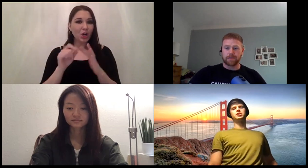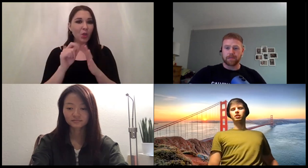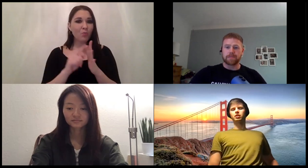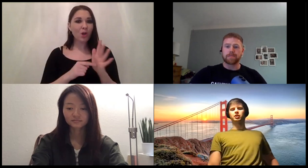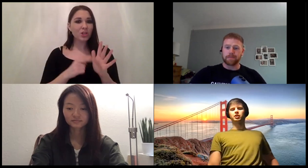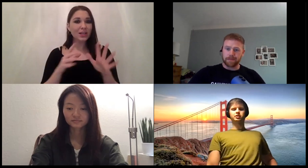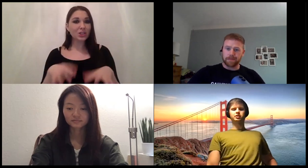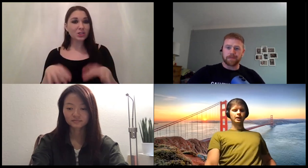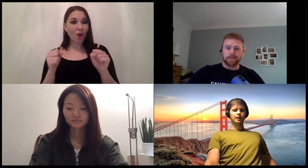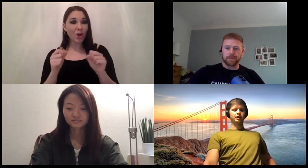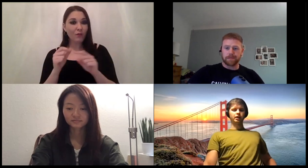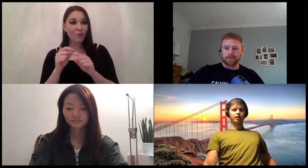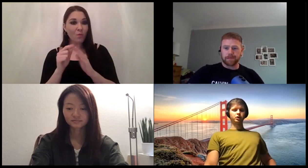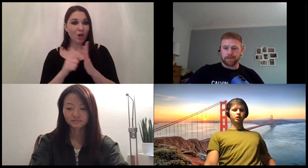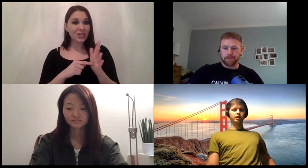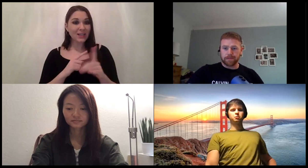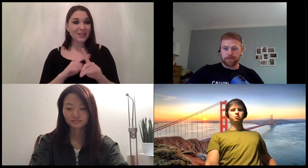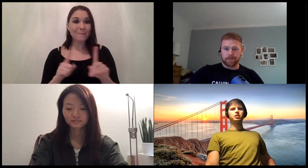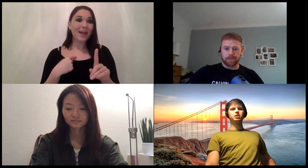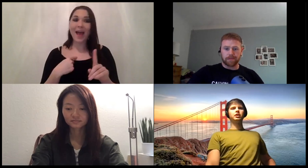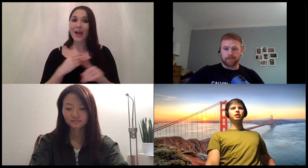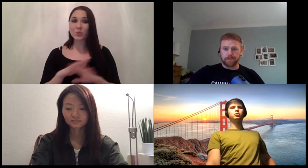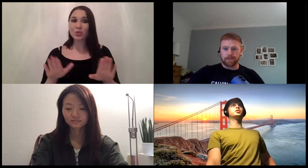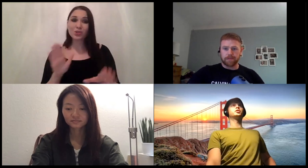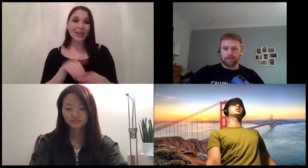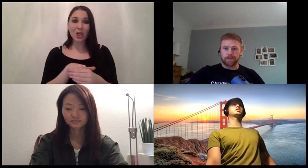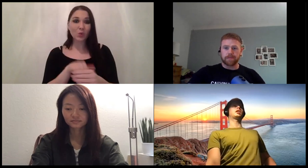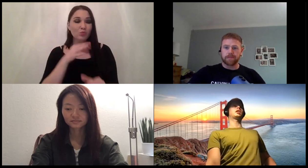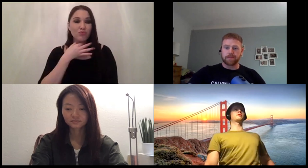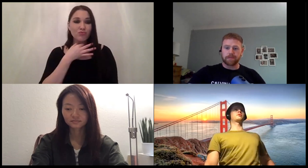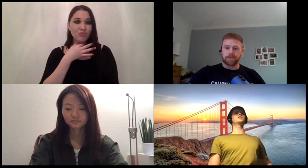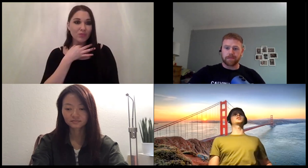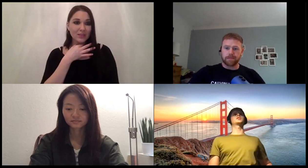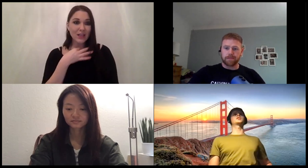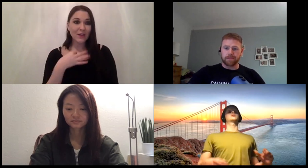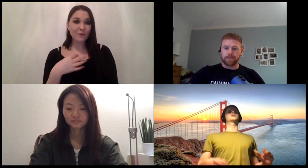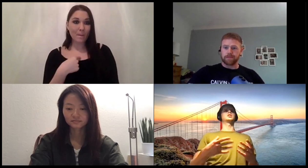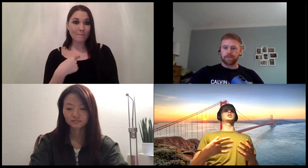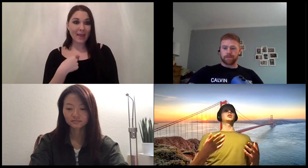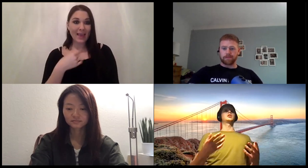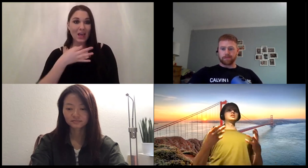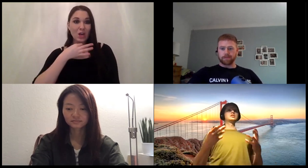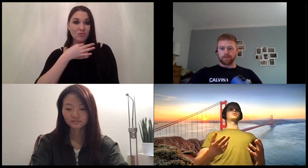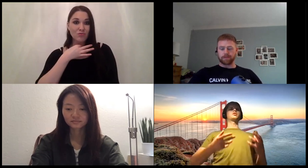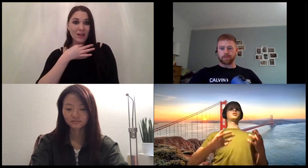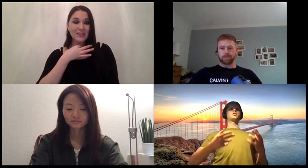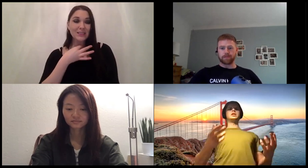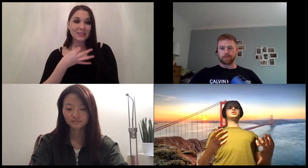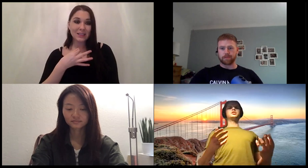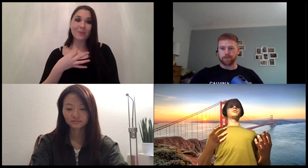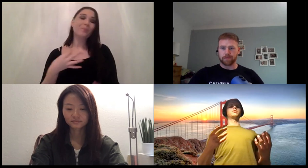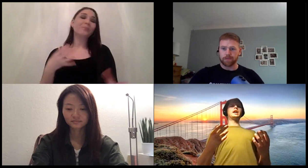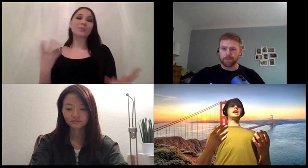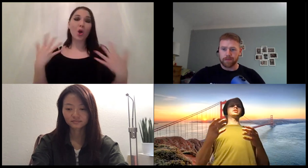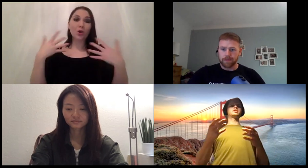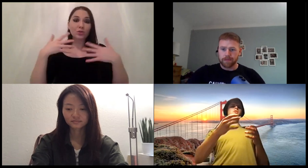startup projects but i would not explicitly include risk i for me risk is the sum or the combination of